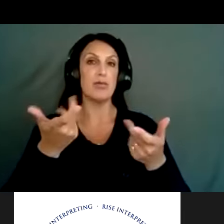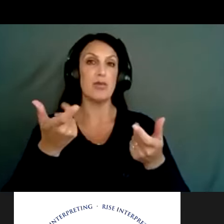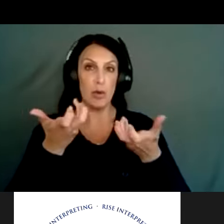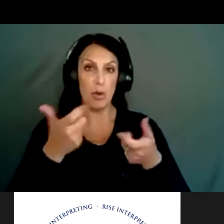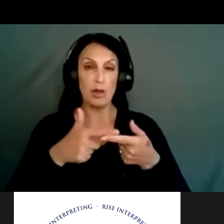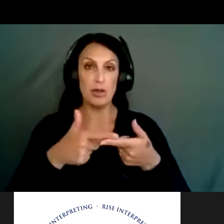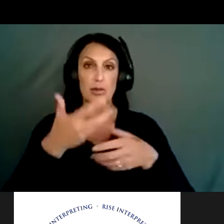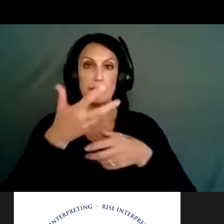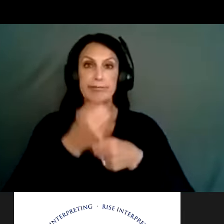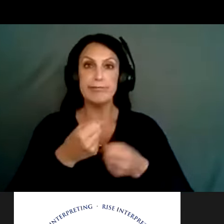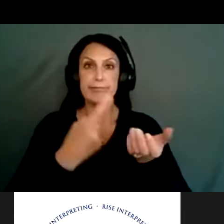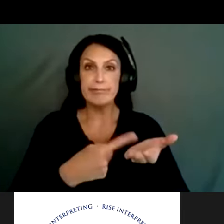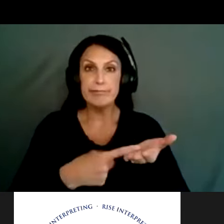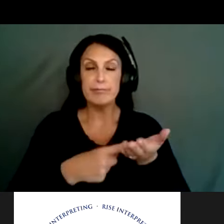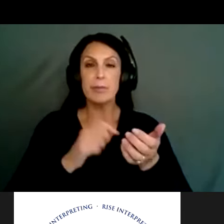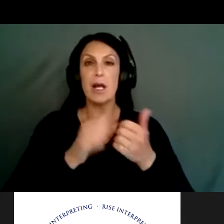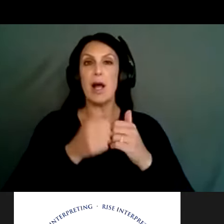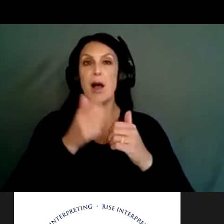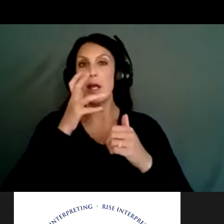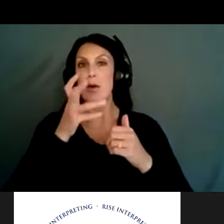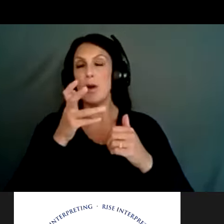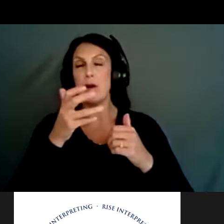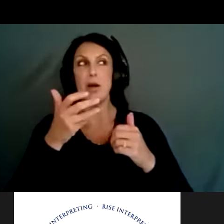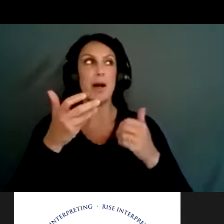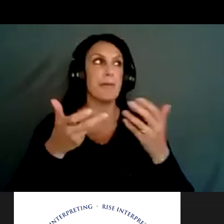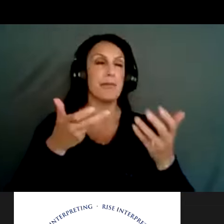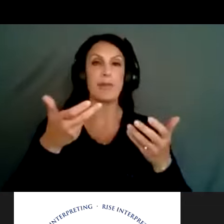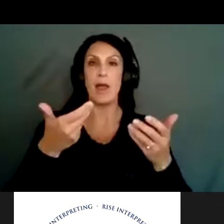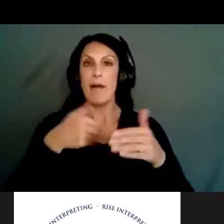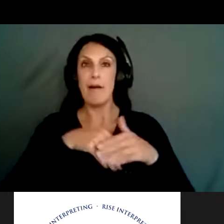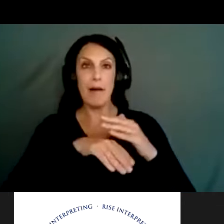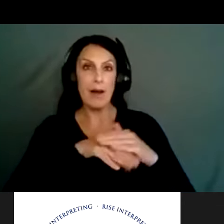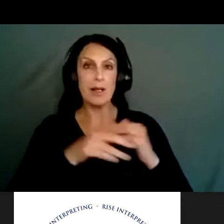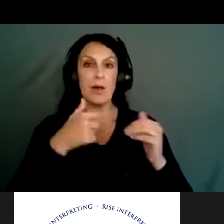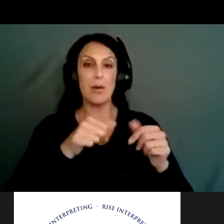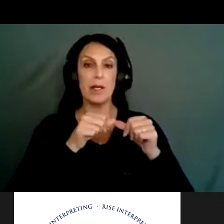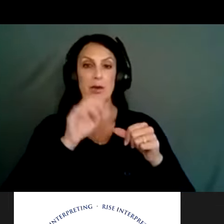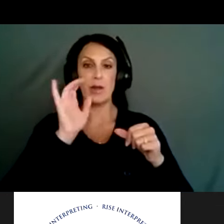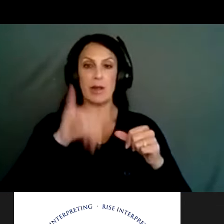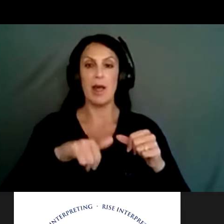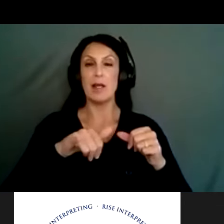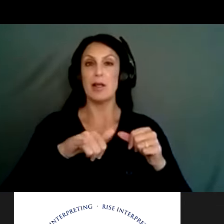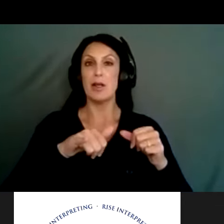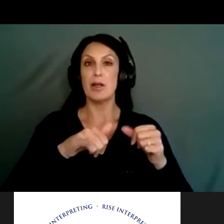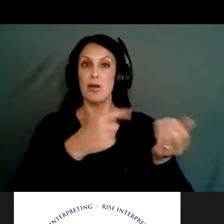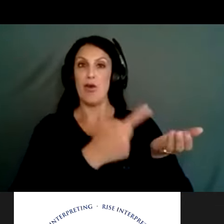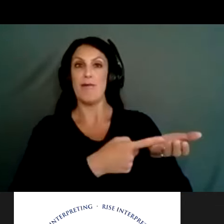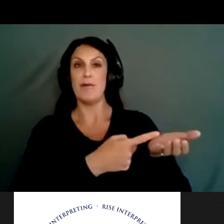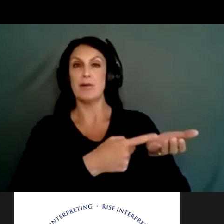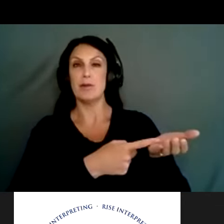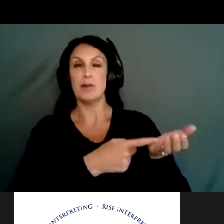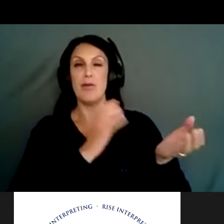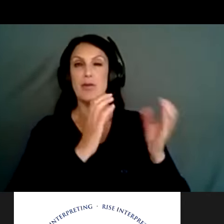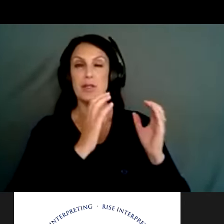of briefs? How are they going to access them? Things like that. We continued that conversation. And another point that was brought